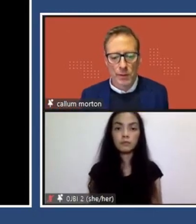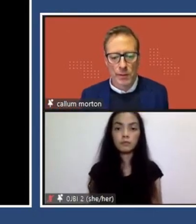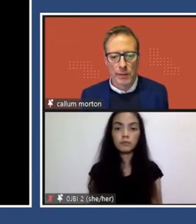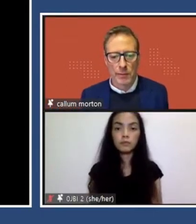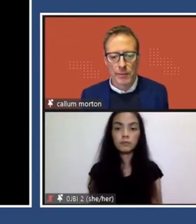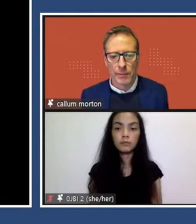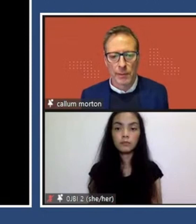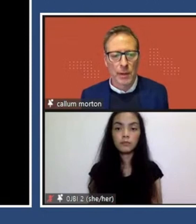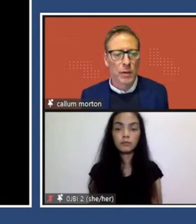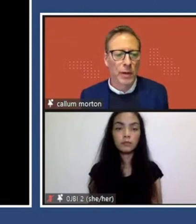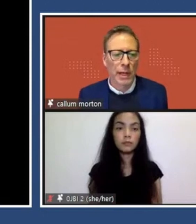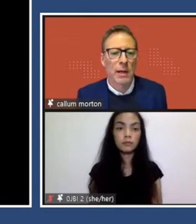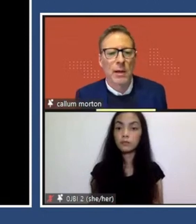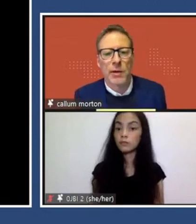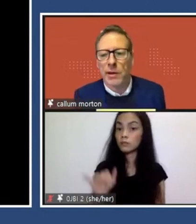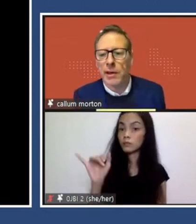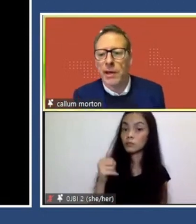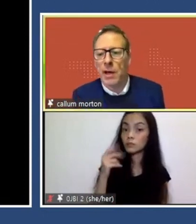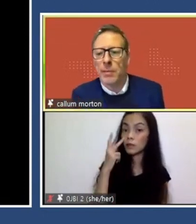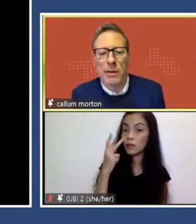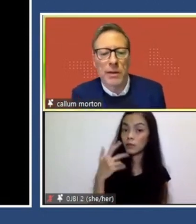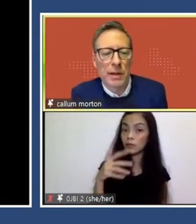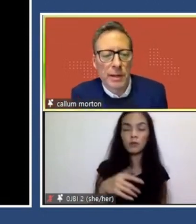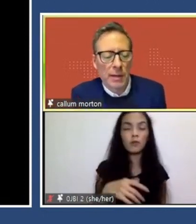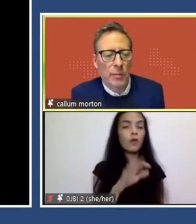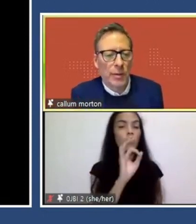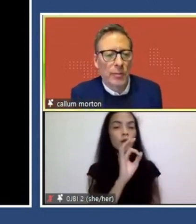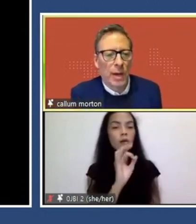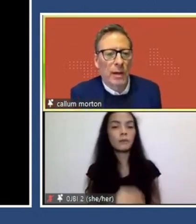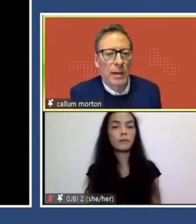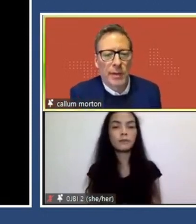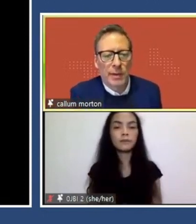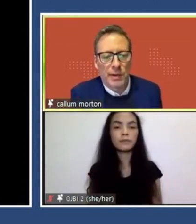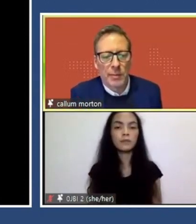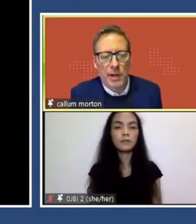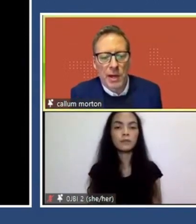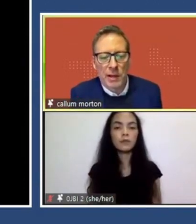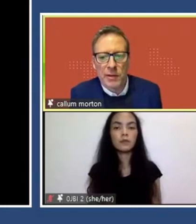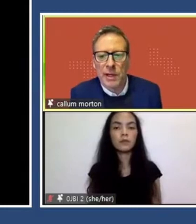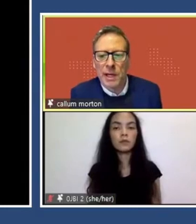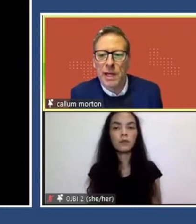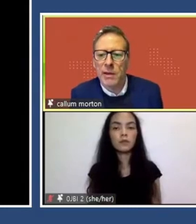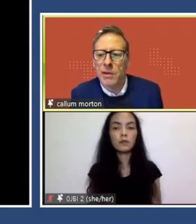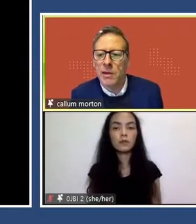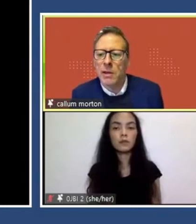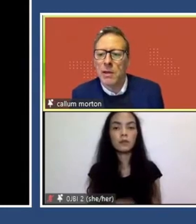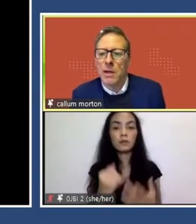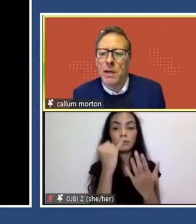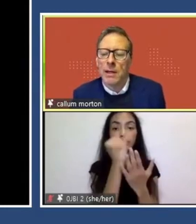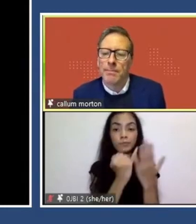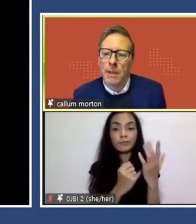Yes, we see your slide, Sir Morton. Good, okay. So as I said, I'm inside, our lab sits inside Monash Art Design and